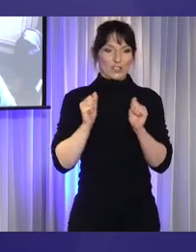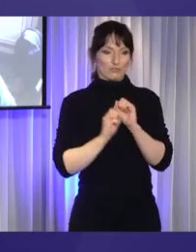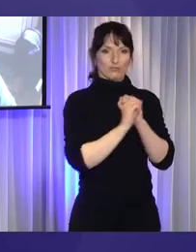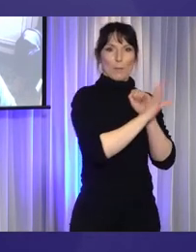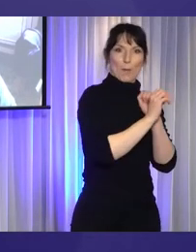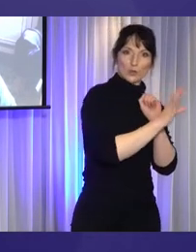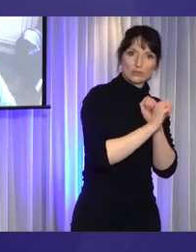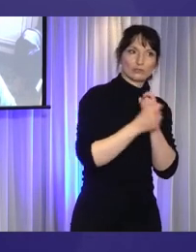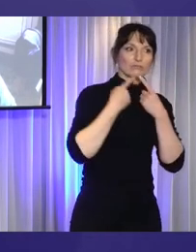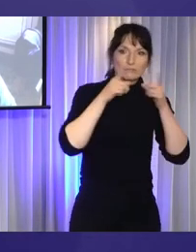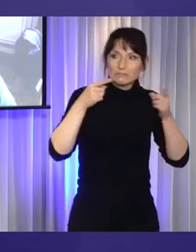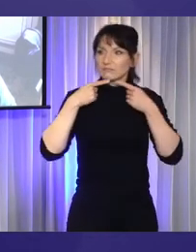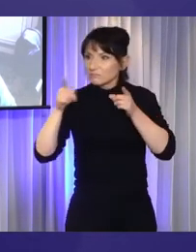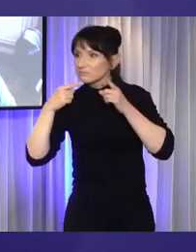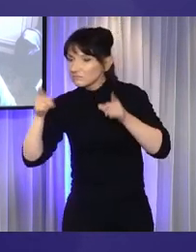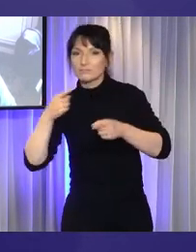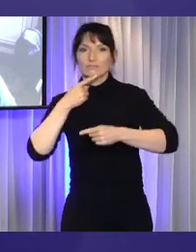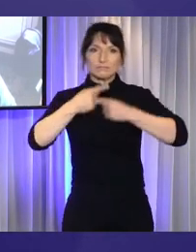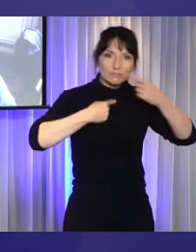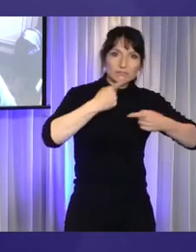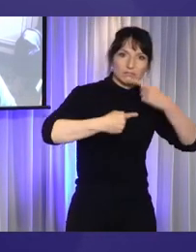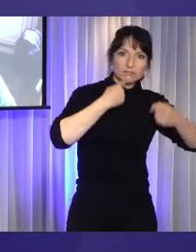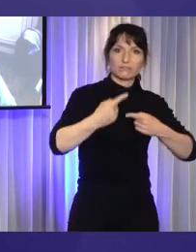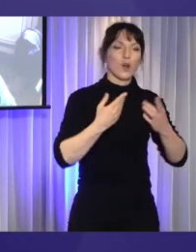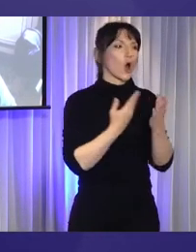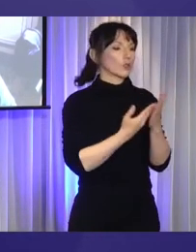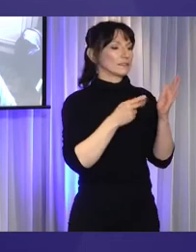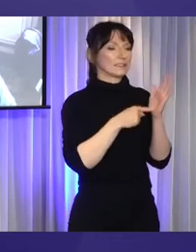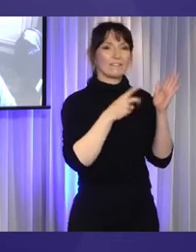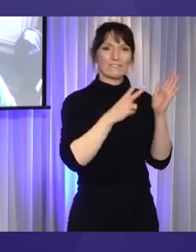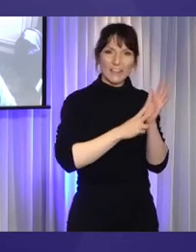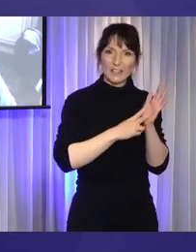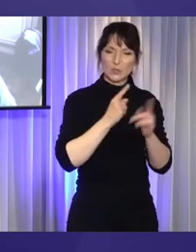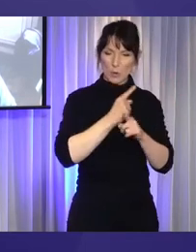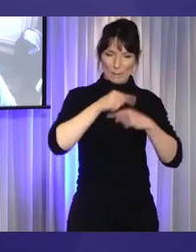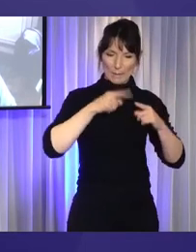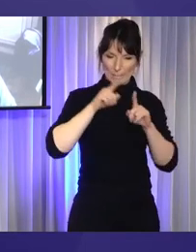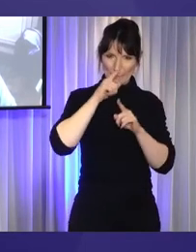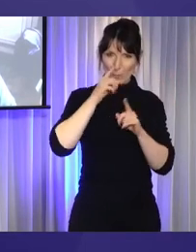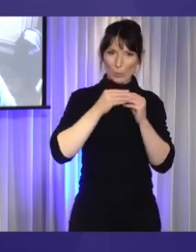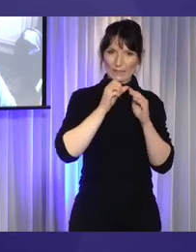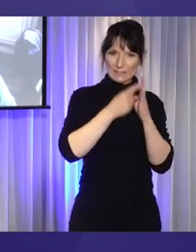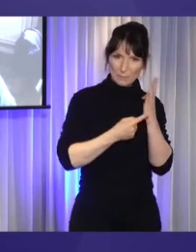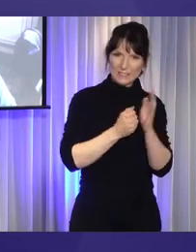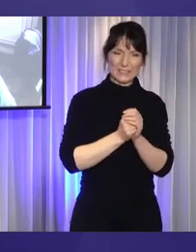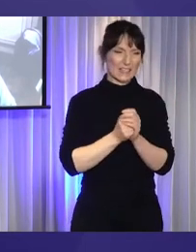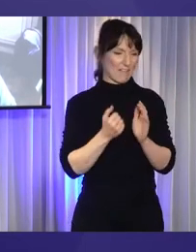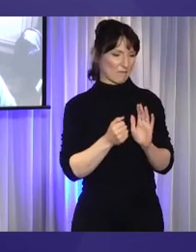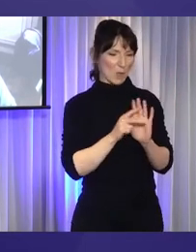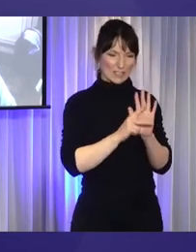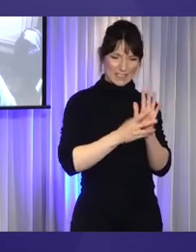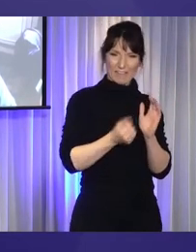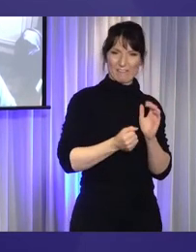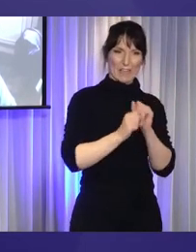promoted people with disabilities on our TVs, our politicians' campaigns. Most